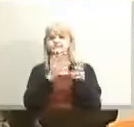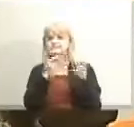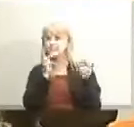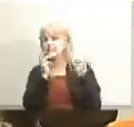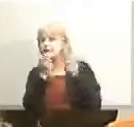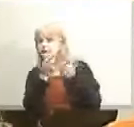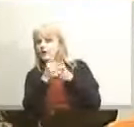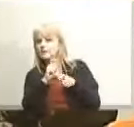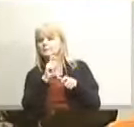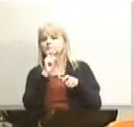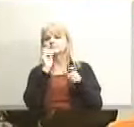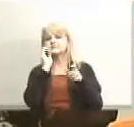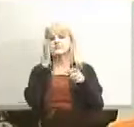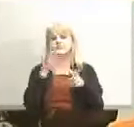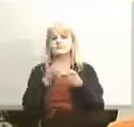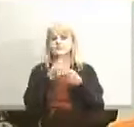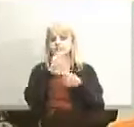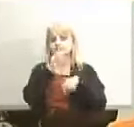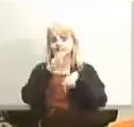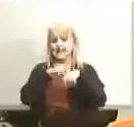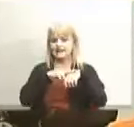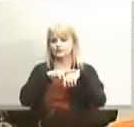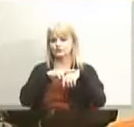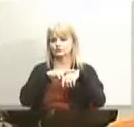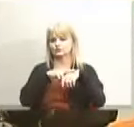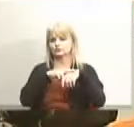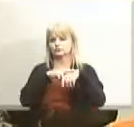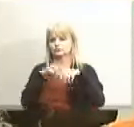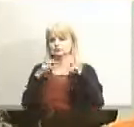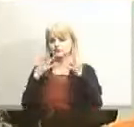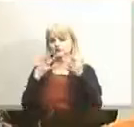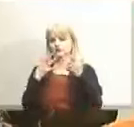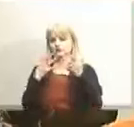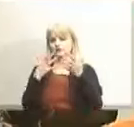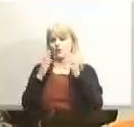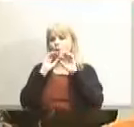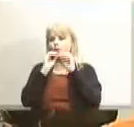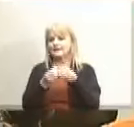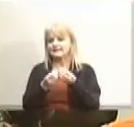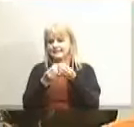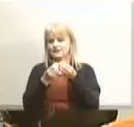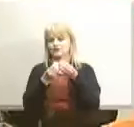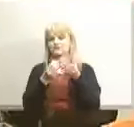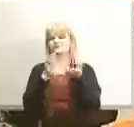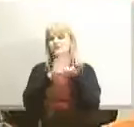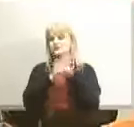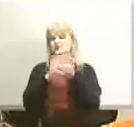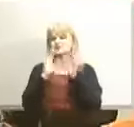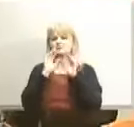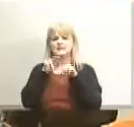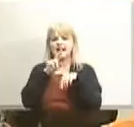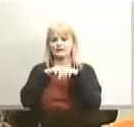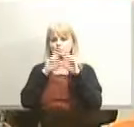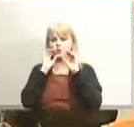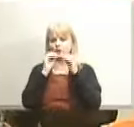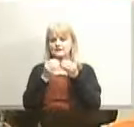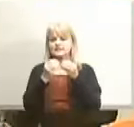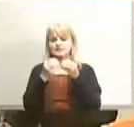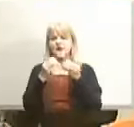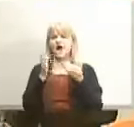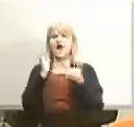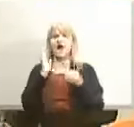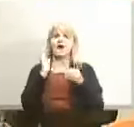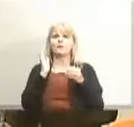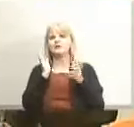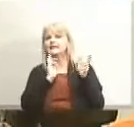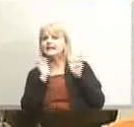association and uh school board members from all over the country to hear some of the great progress that they're making and i'll have lots to brag